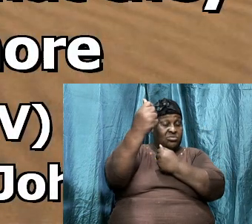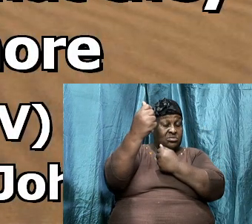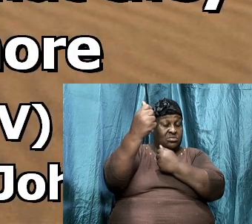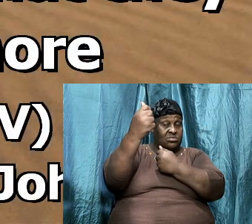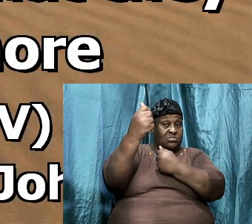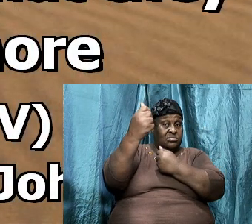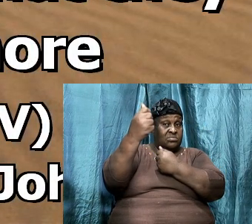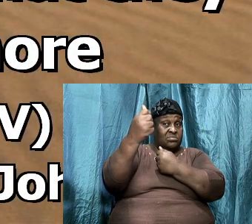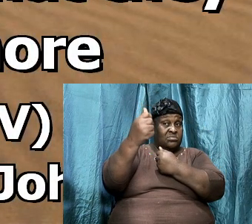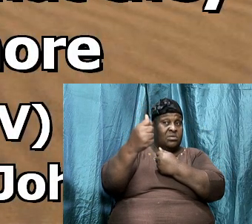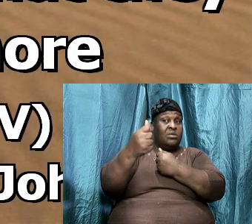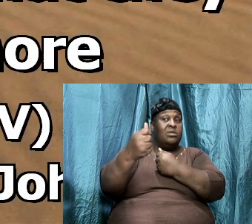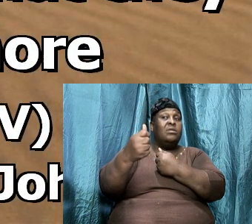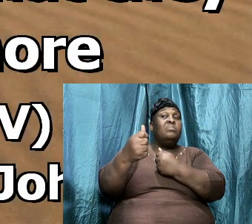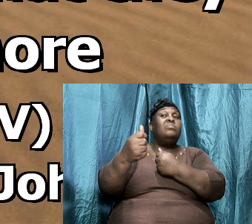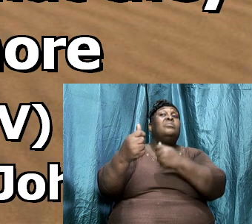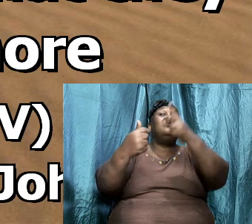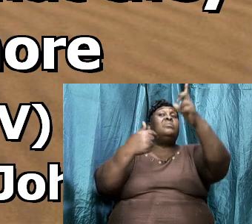and to destroy.